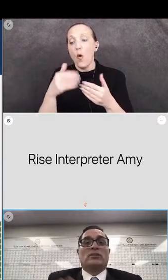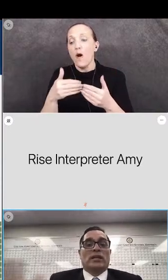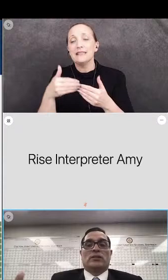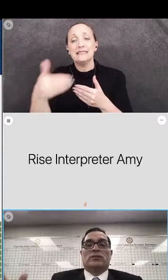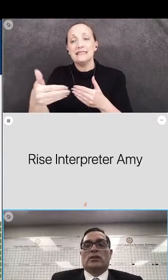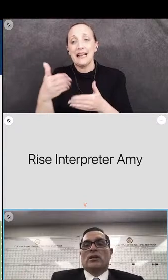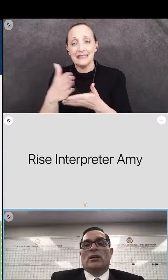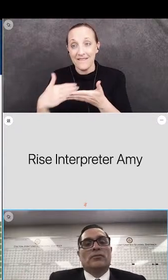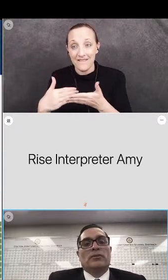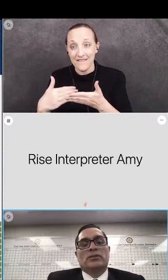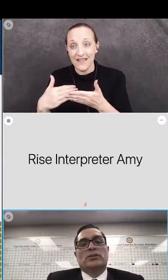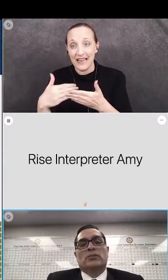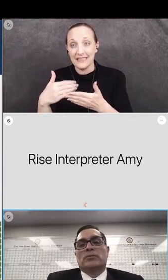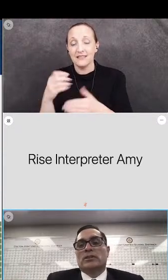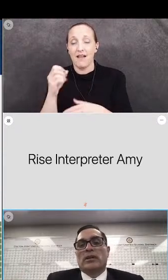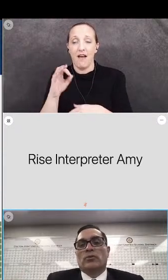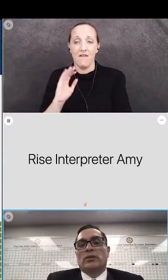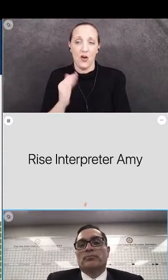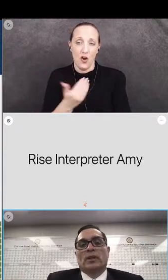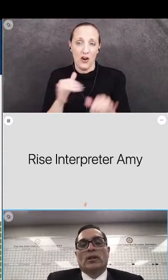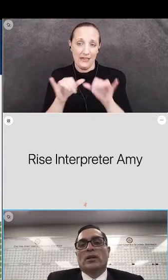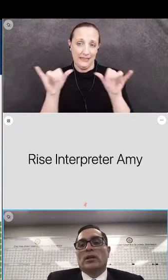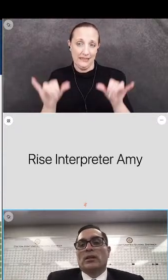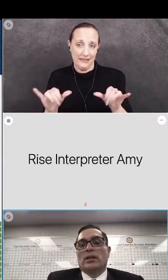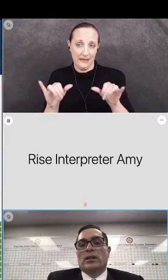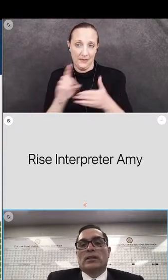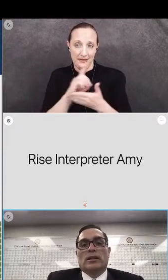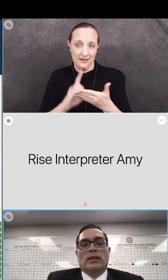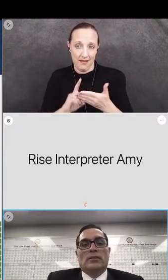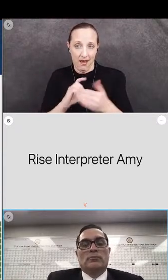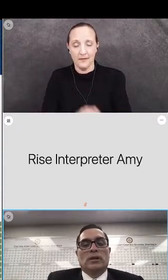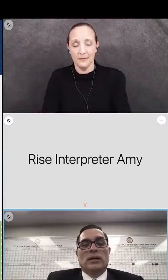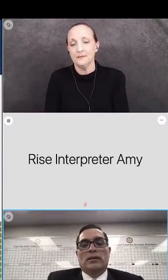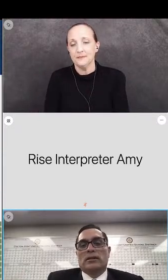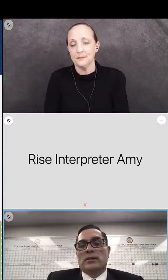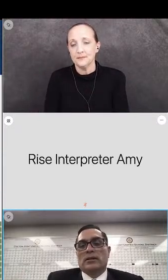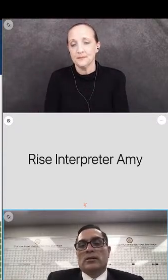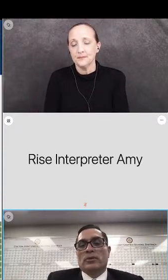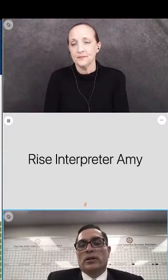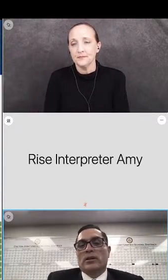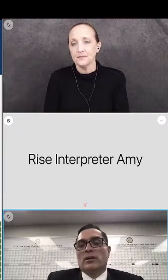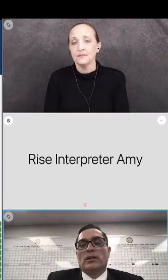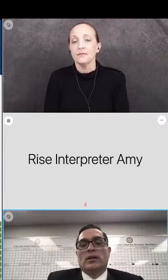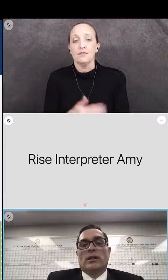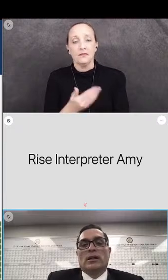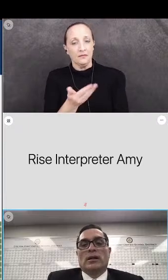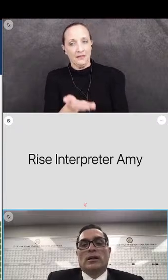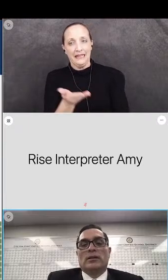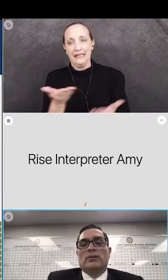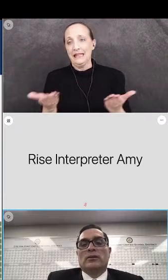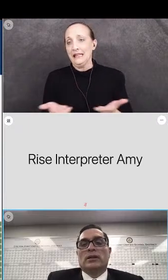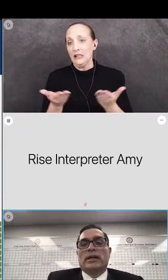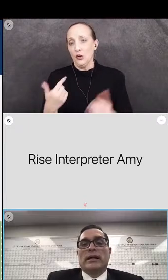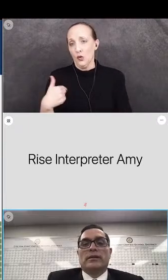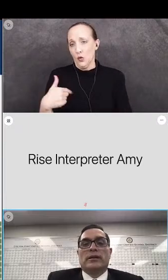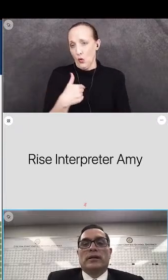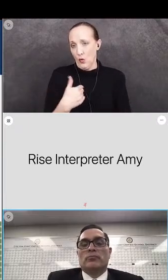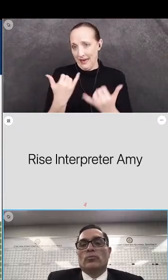phases of the system design work. And then here we are looking at,